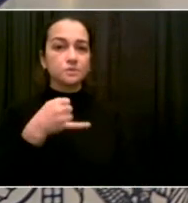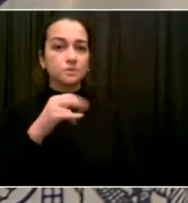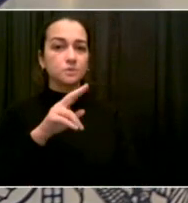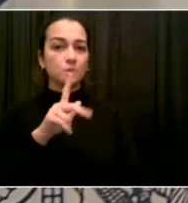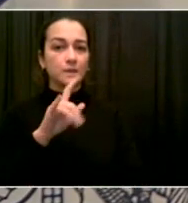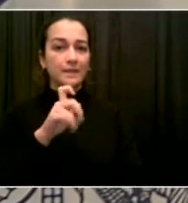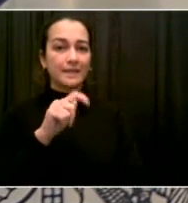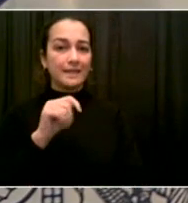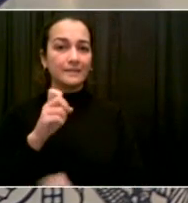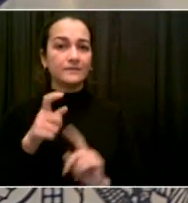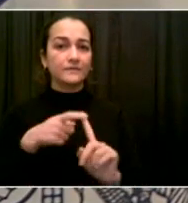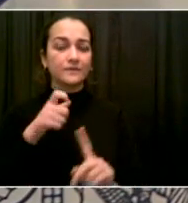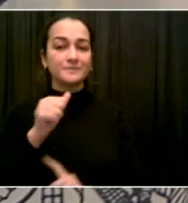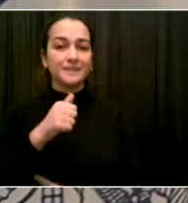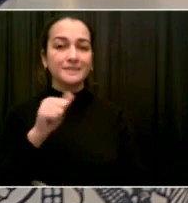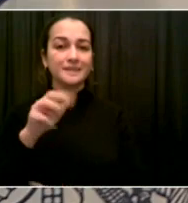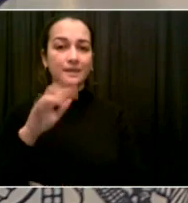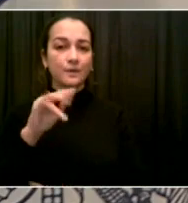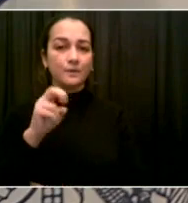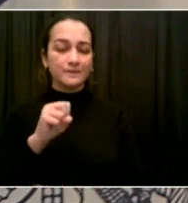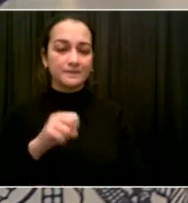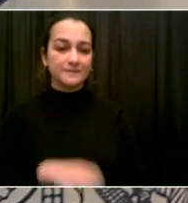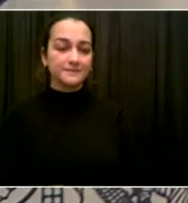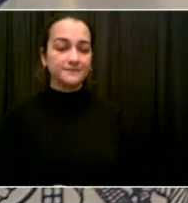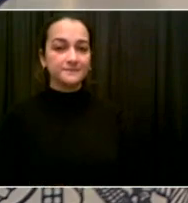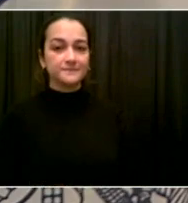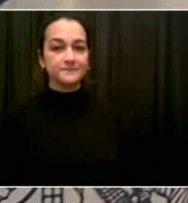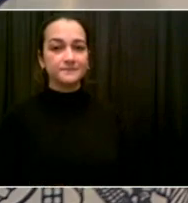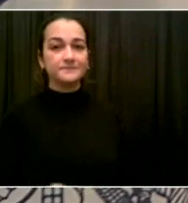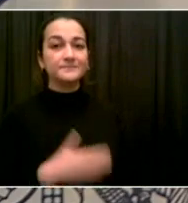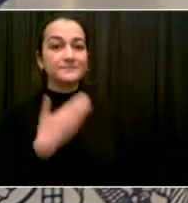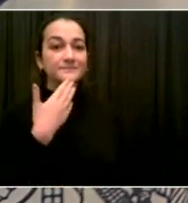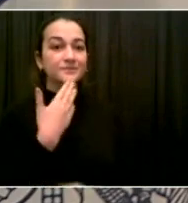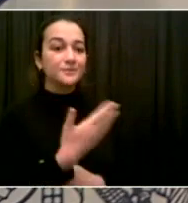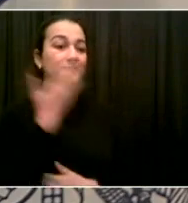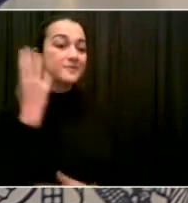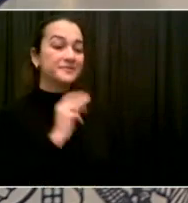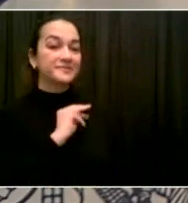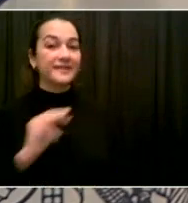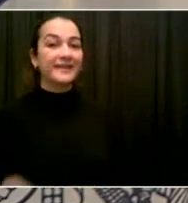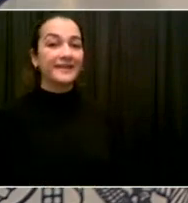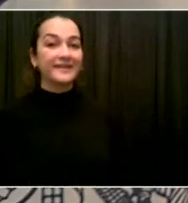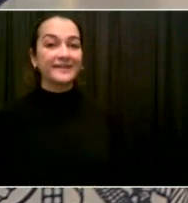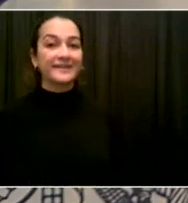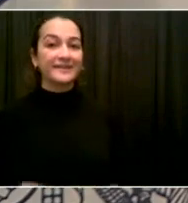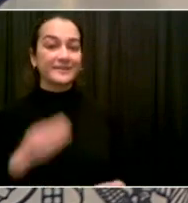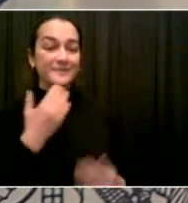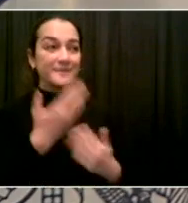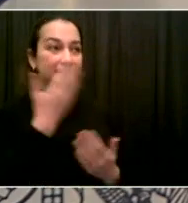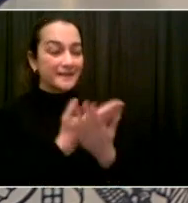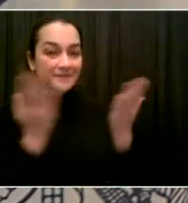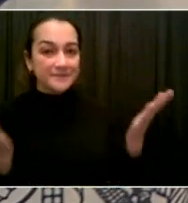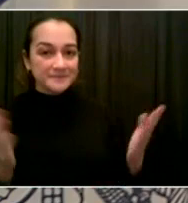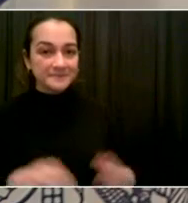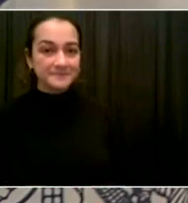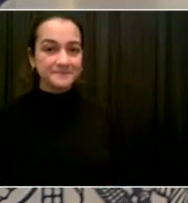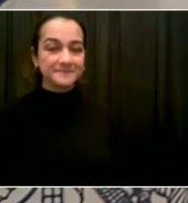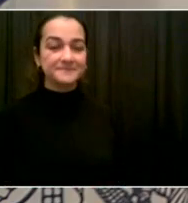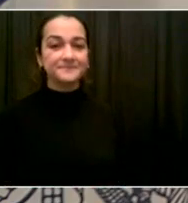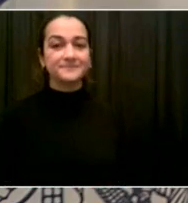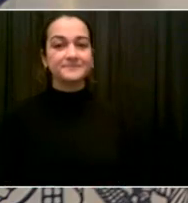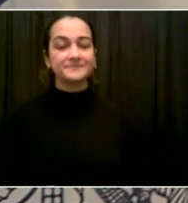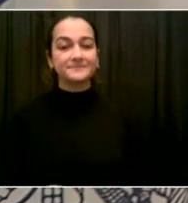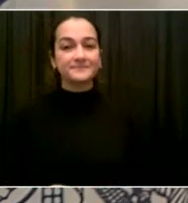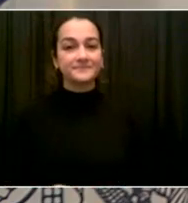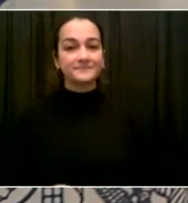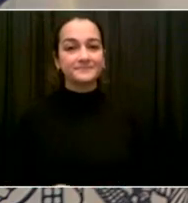Oh, hey, good morning, Mr. Mayor. Good morning, everybody on the call. I wanted to follow up on James for